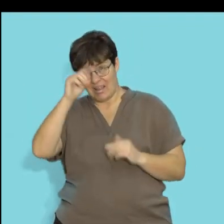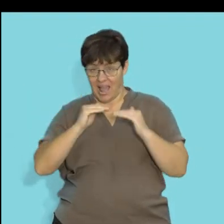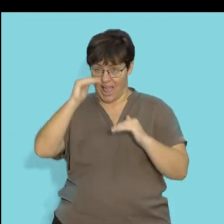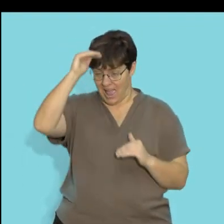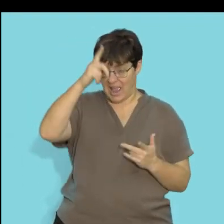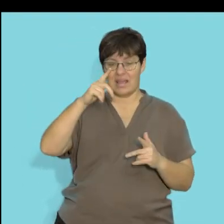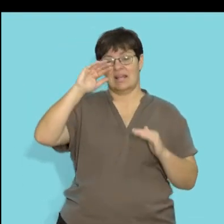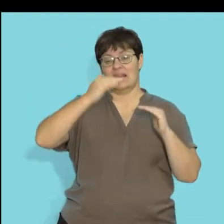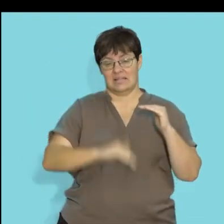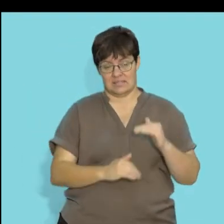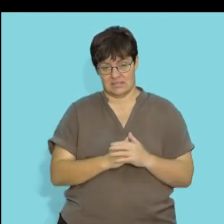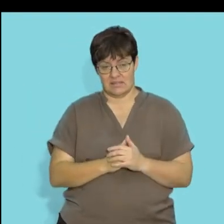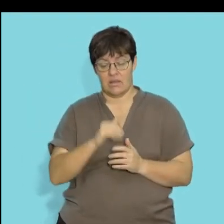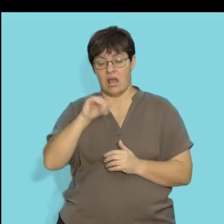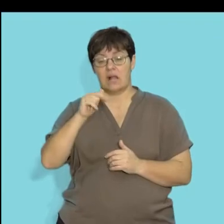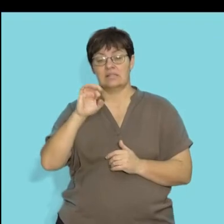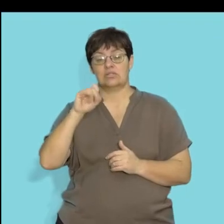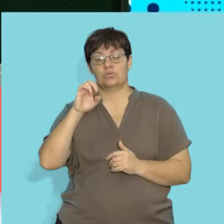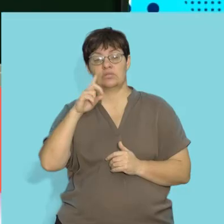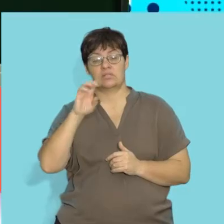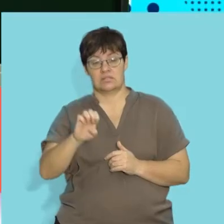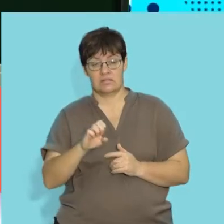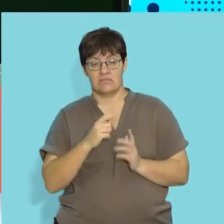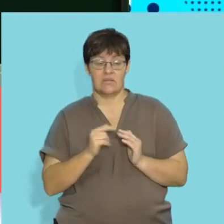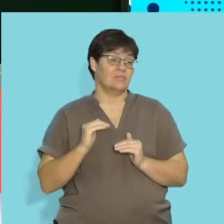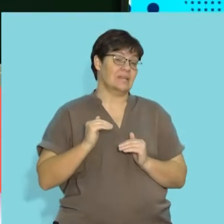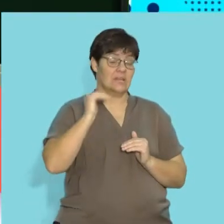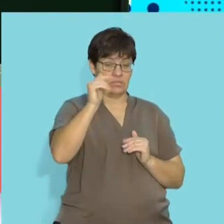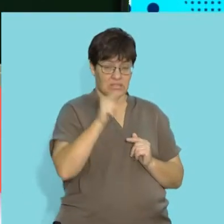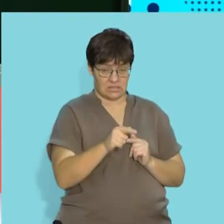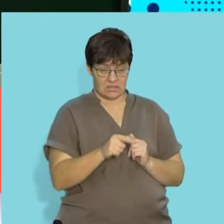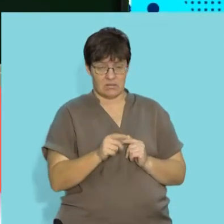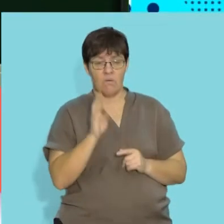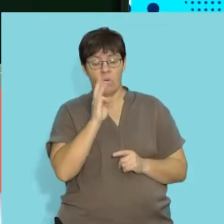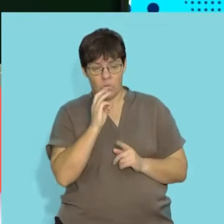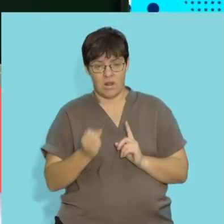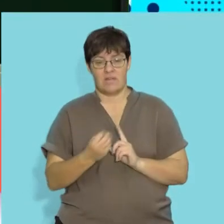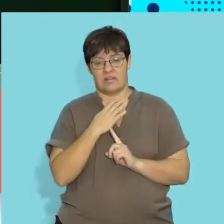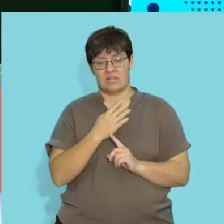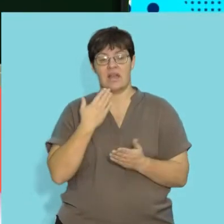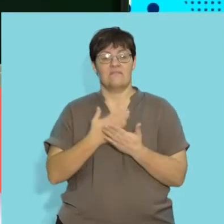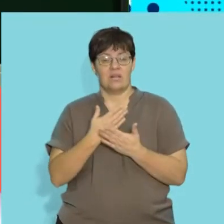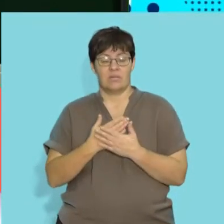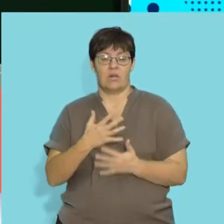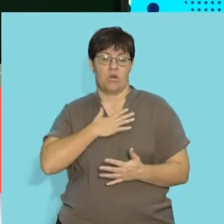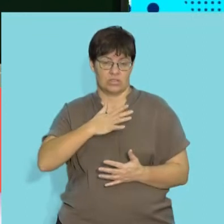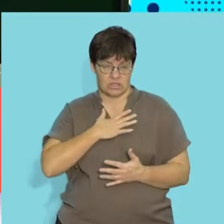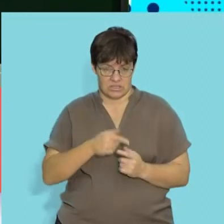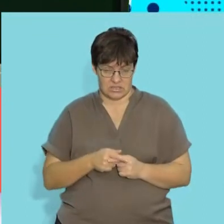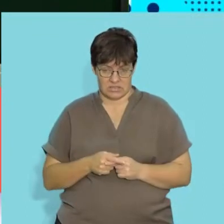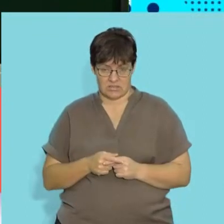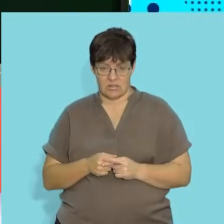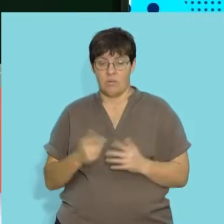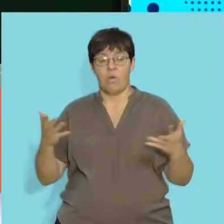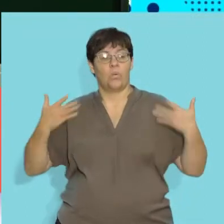decrease. So when we talk about altitude we know that as altitude increases it's going to affect the availability of oxygen,